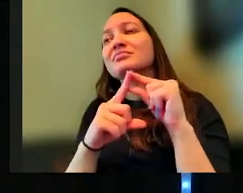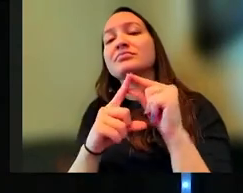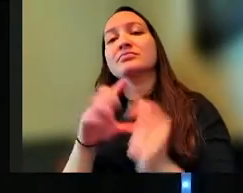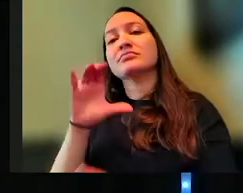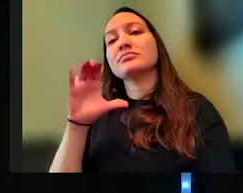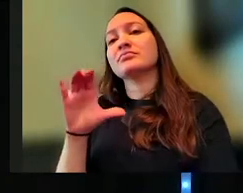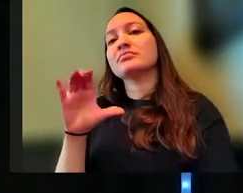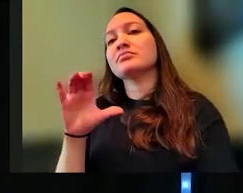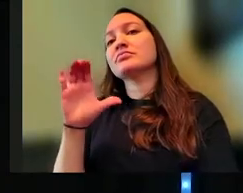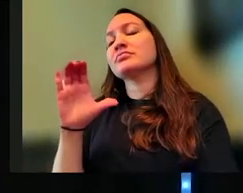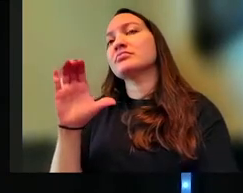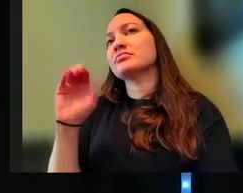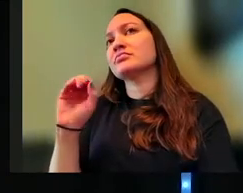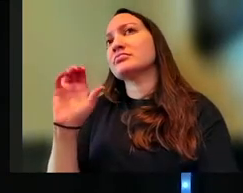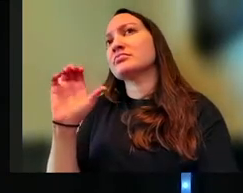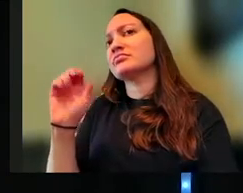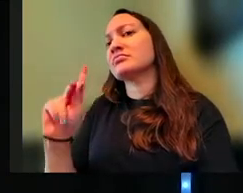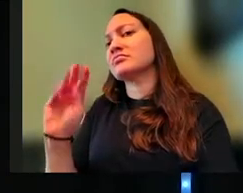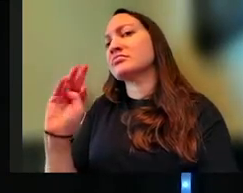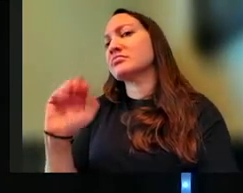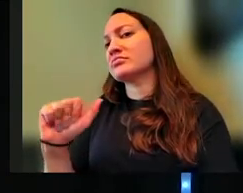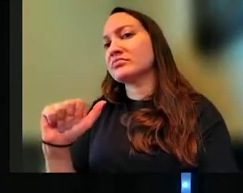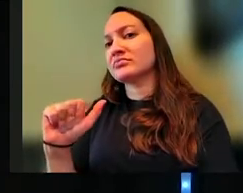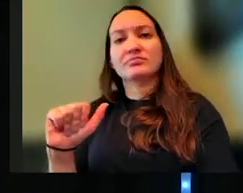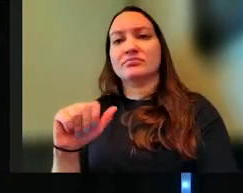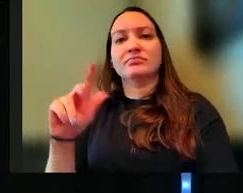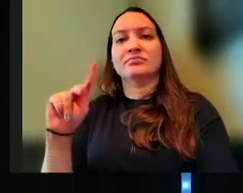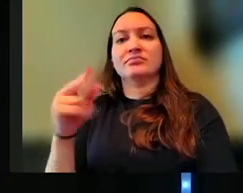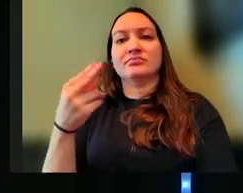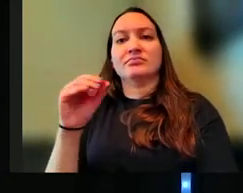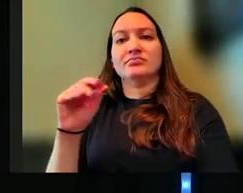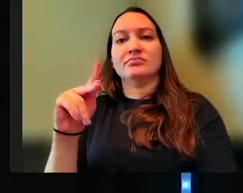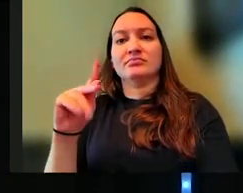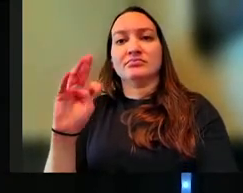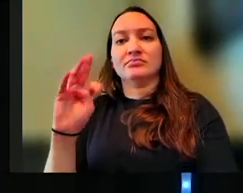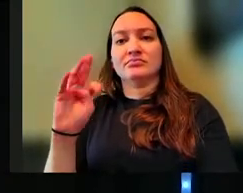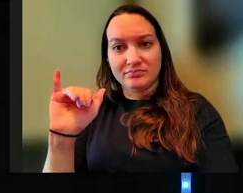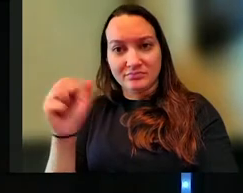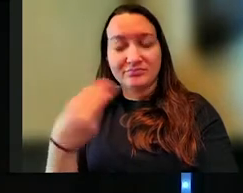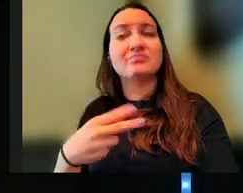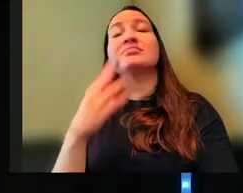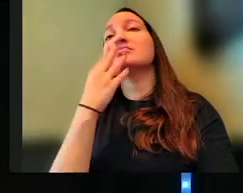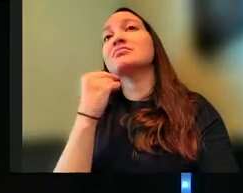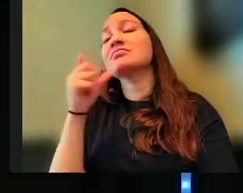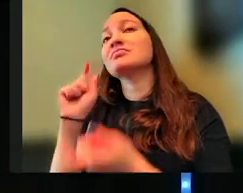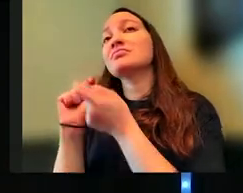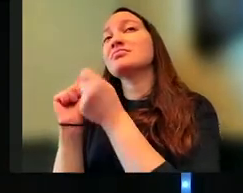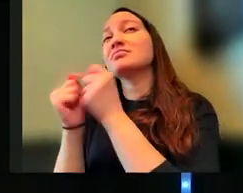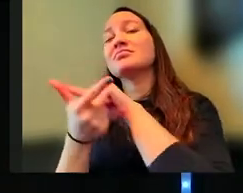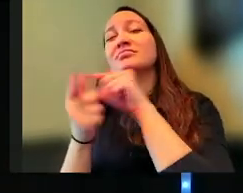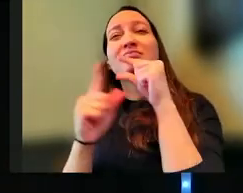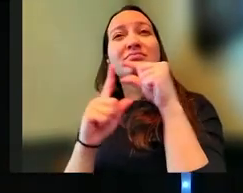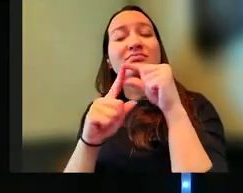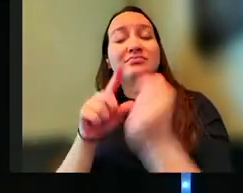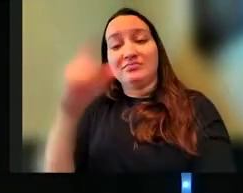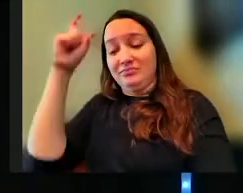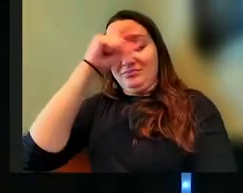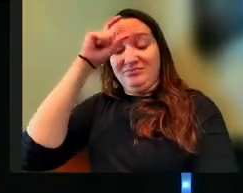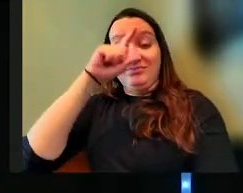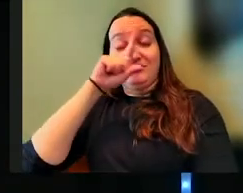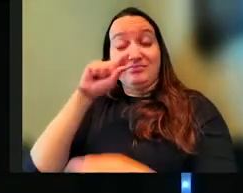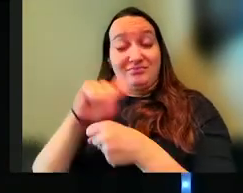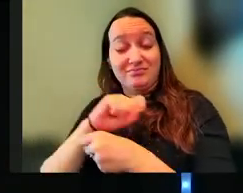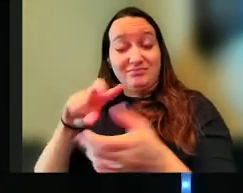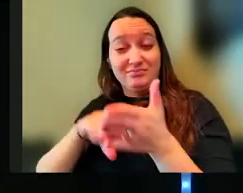Everybody say kokma. You're like, I don't even know what I just said. It's good though, I promise, right? It's a Hebrew translation of the word wisdom, and what it actually translates to